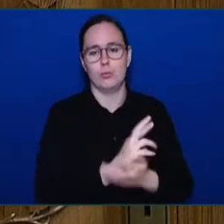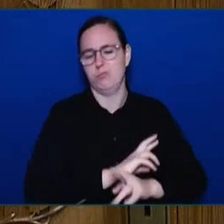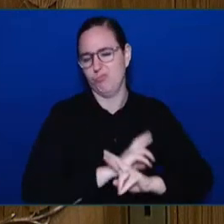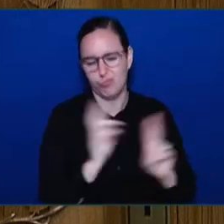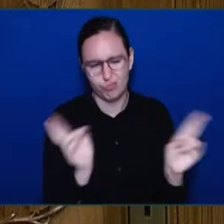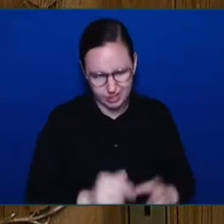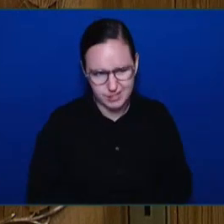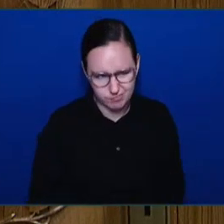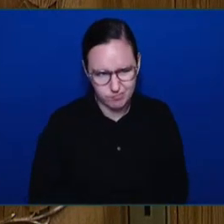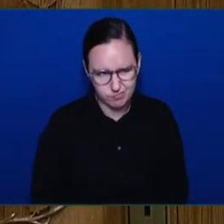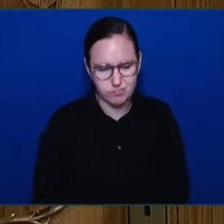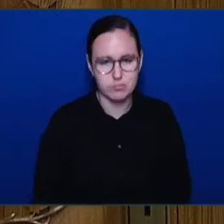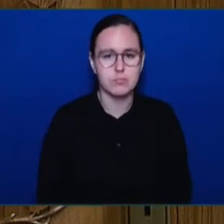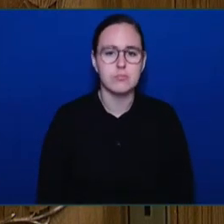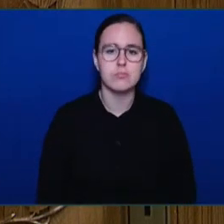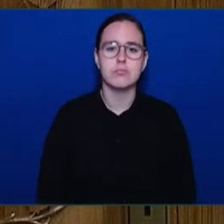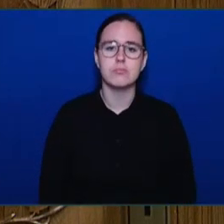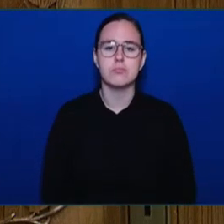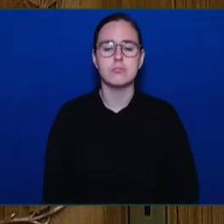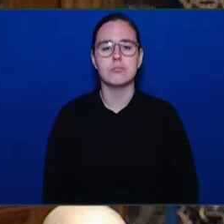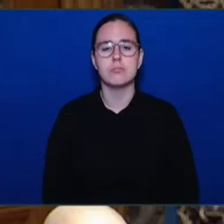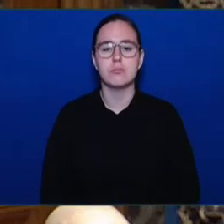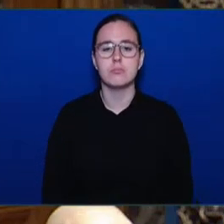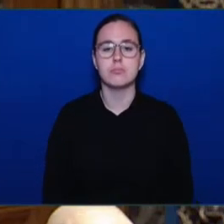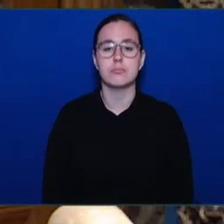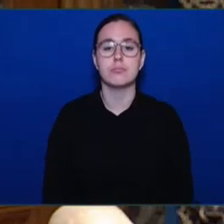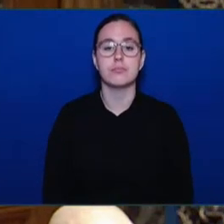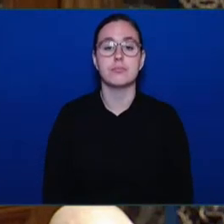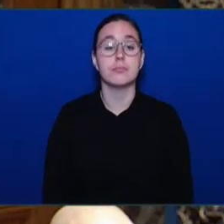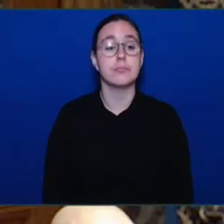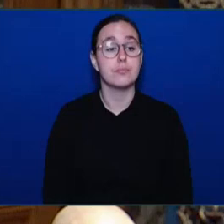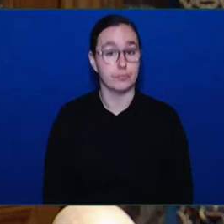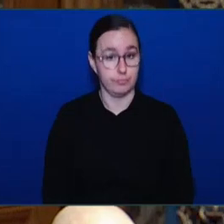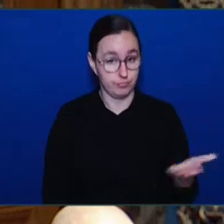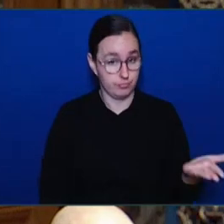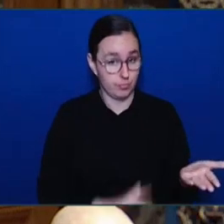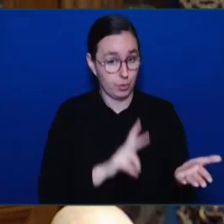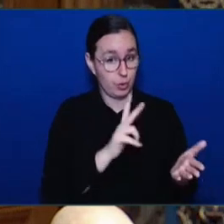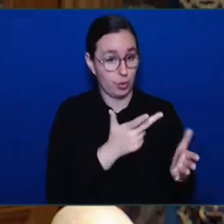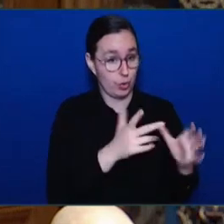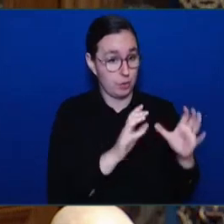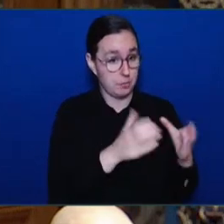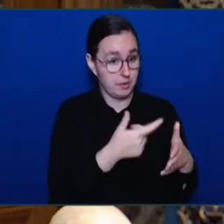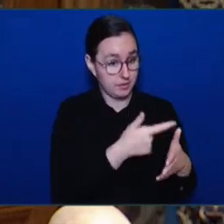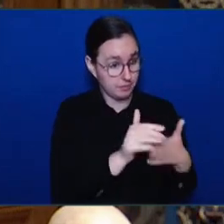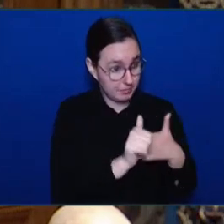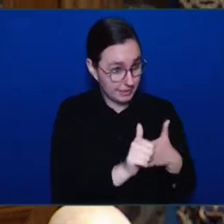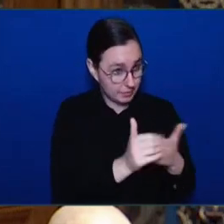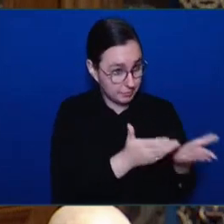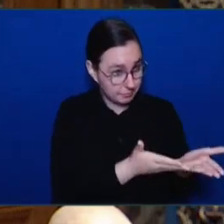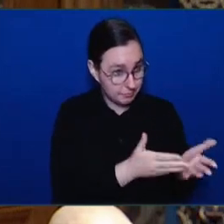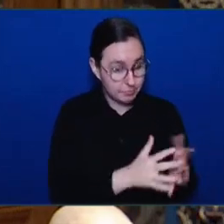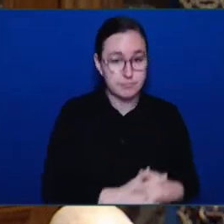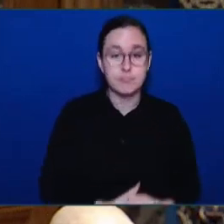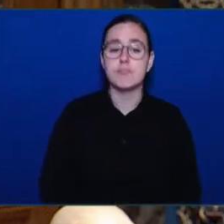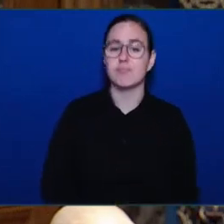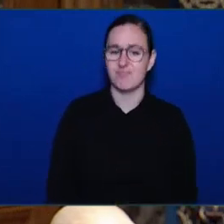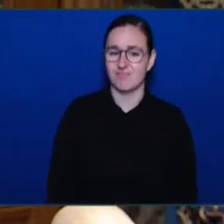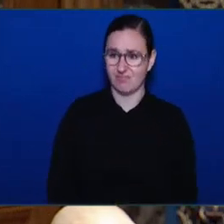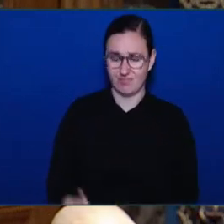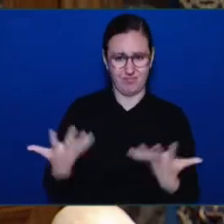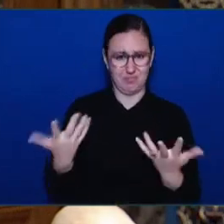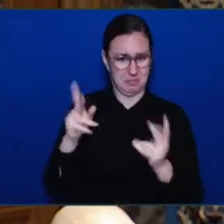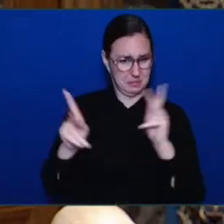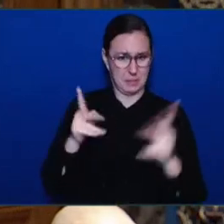Leader of Third Party, Supplemental. Thank you, Honourable Speaker. It be cold comfort for people with disabilities to hear about how much has been done already.